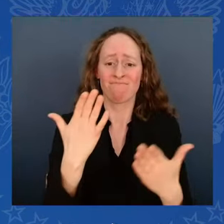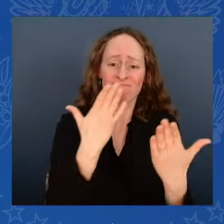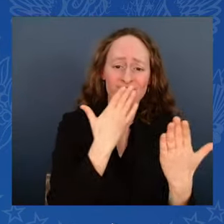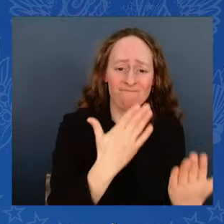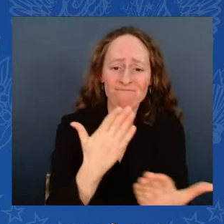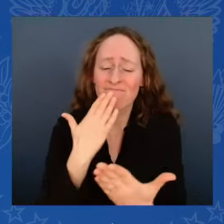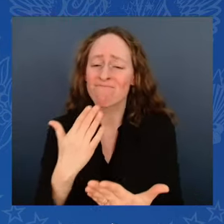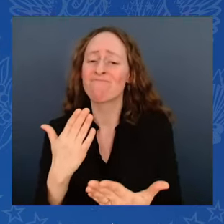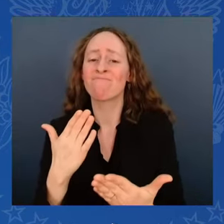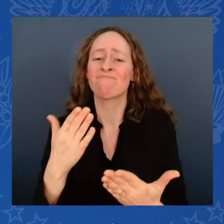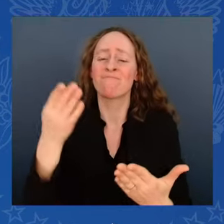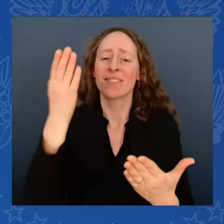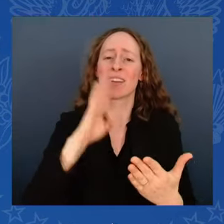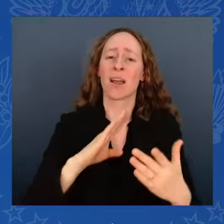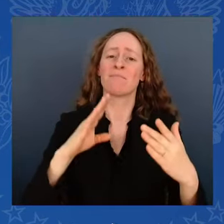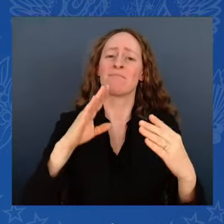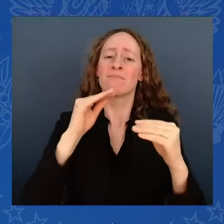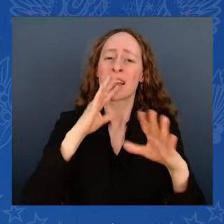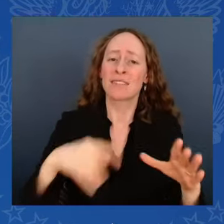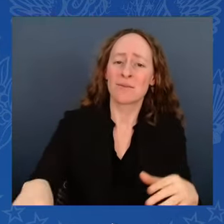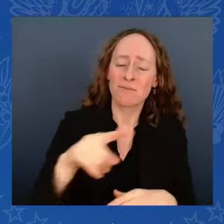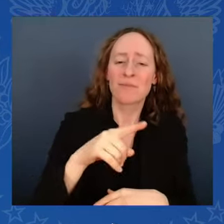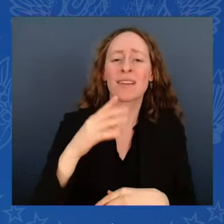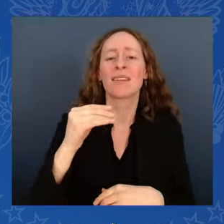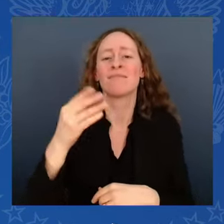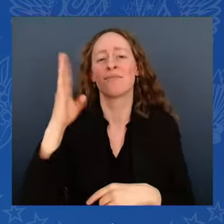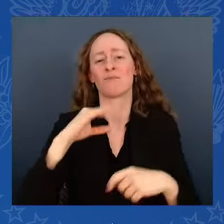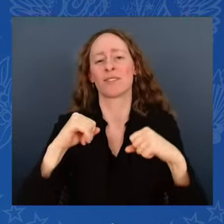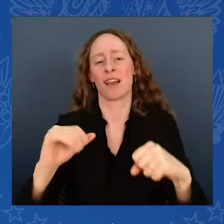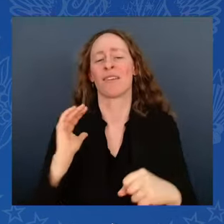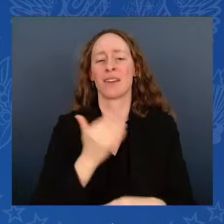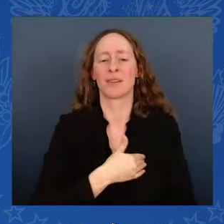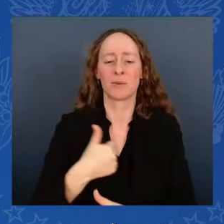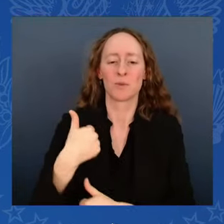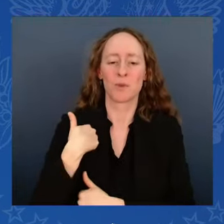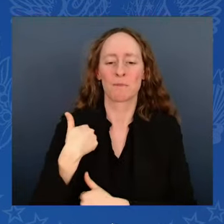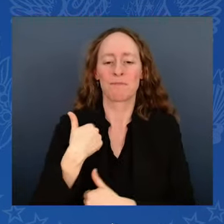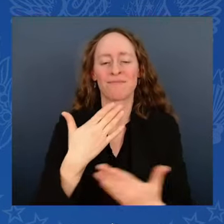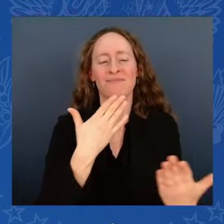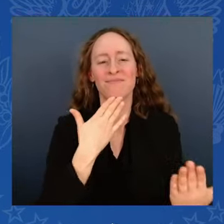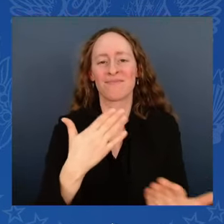you. you.